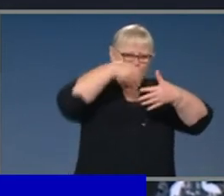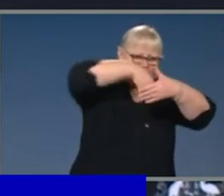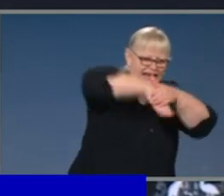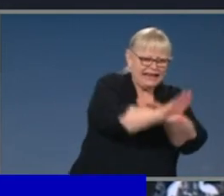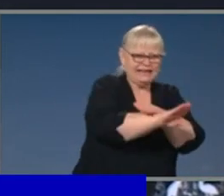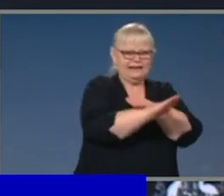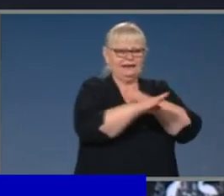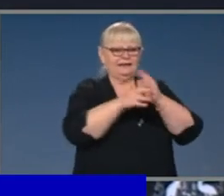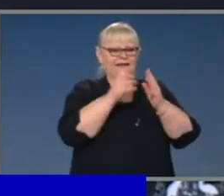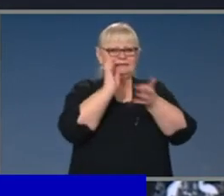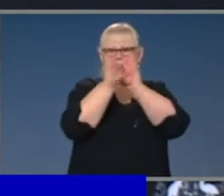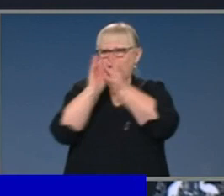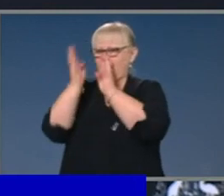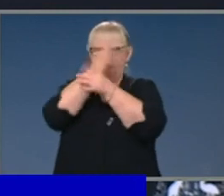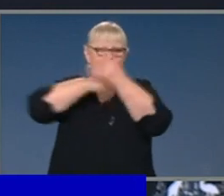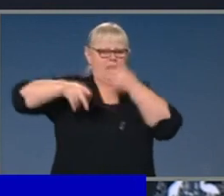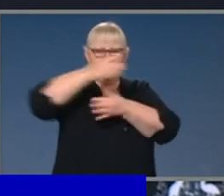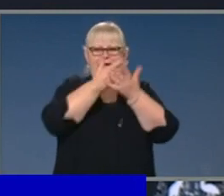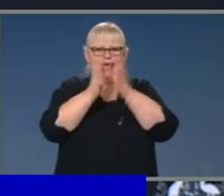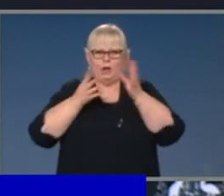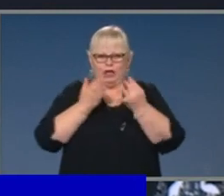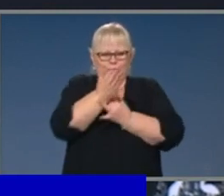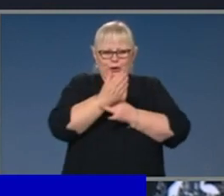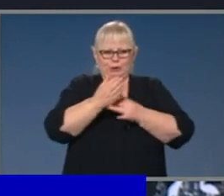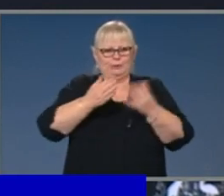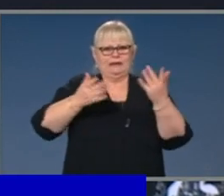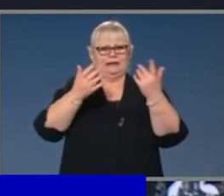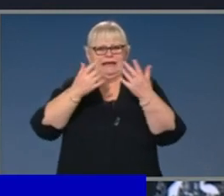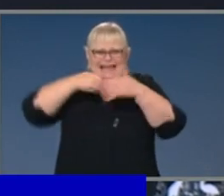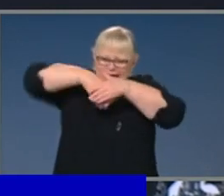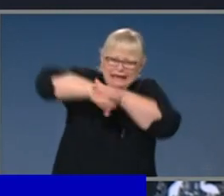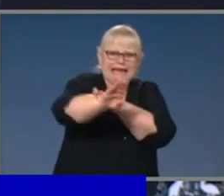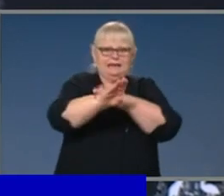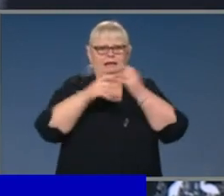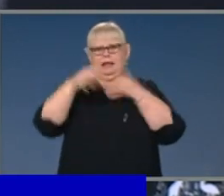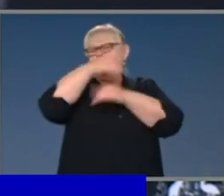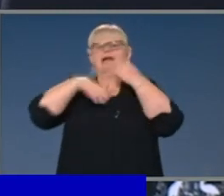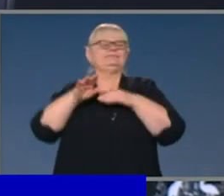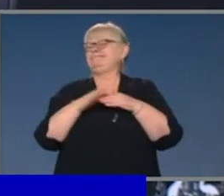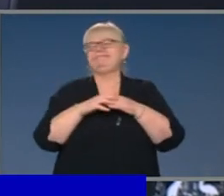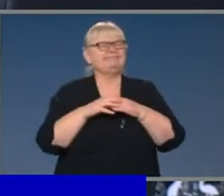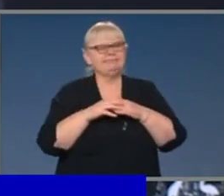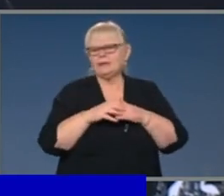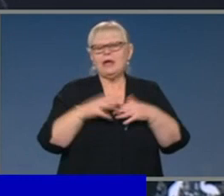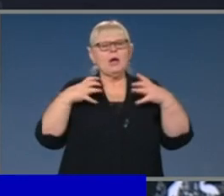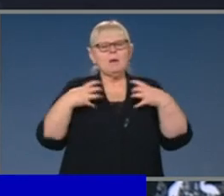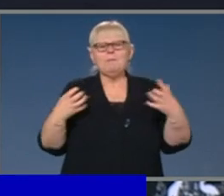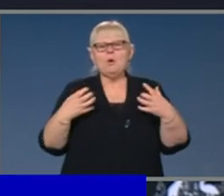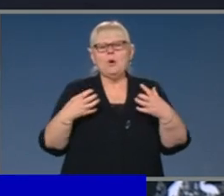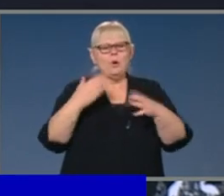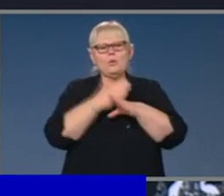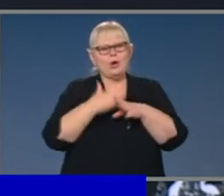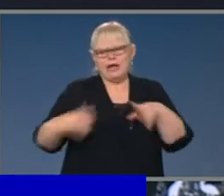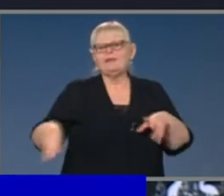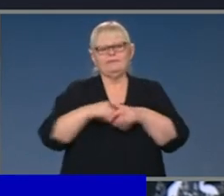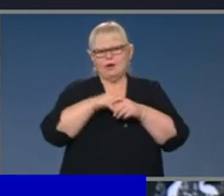those premises, public transport crushes, all of those sorts of things. And that will require much more significant work. And I